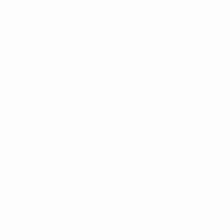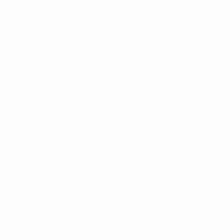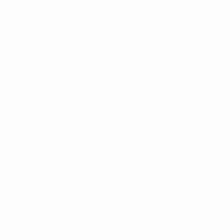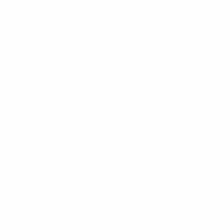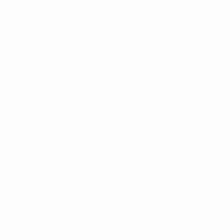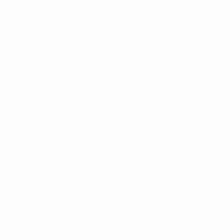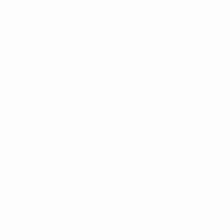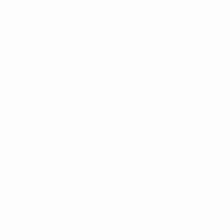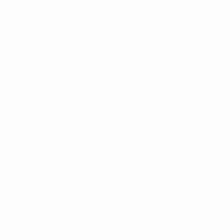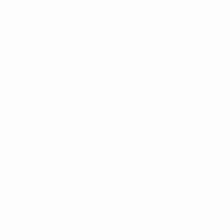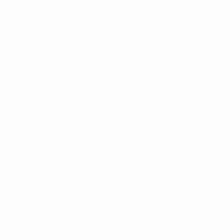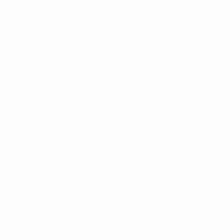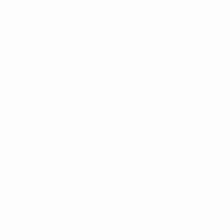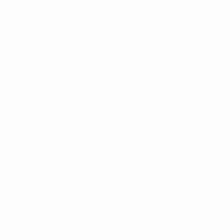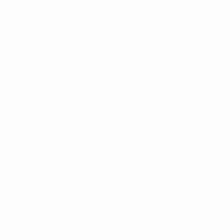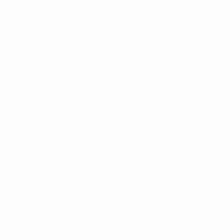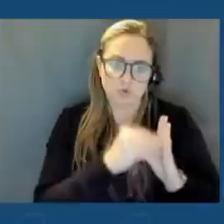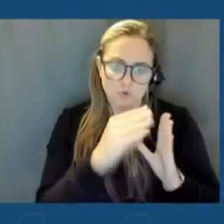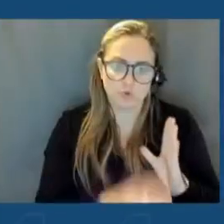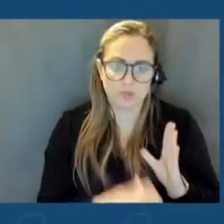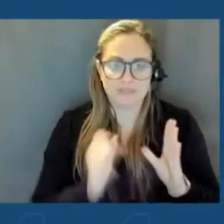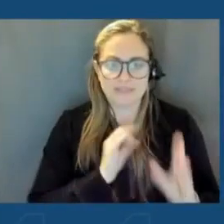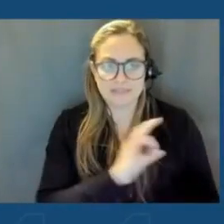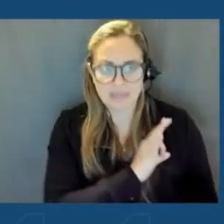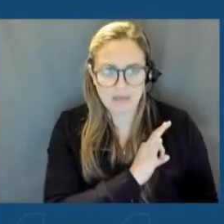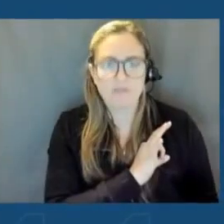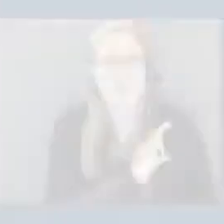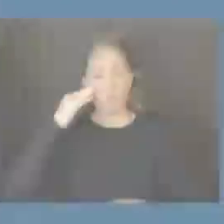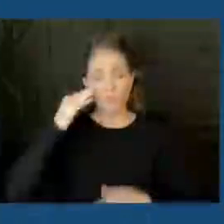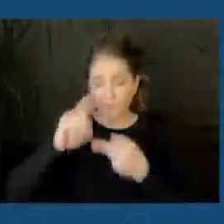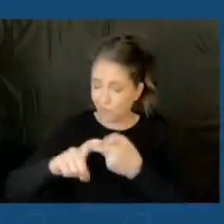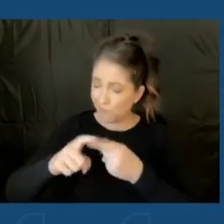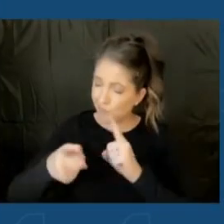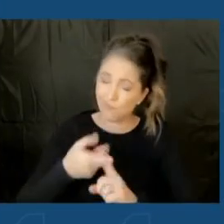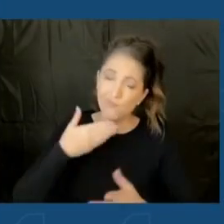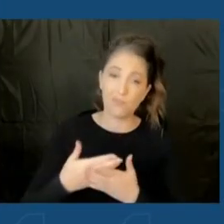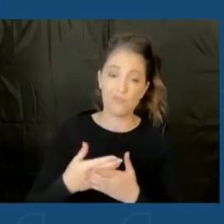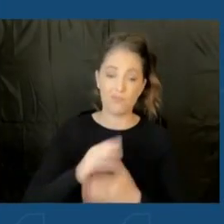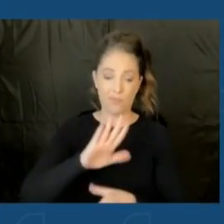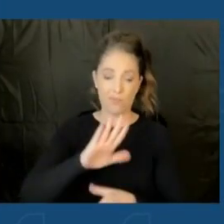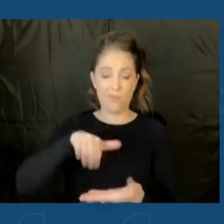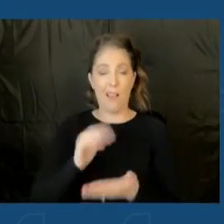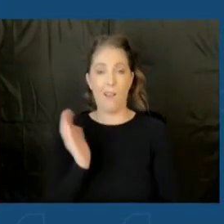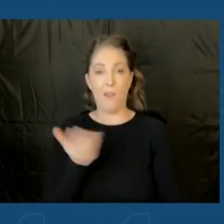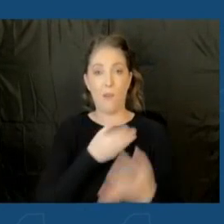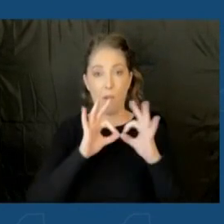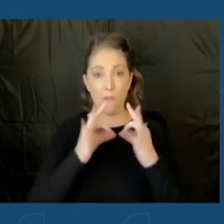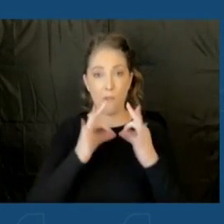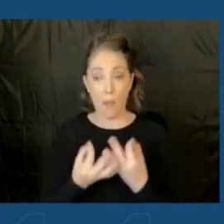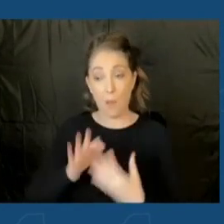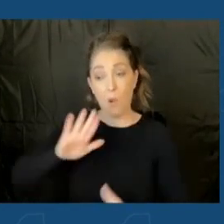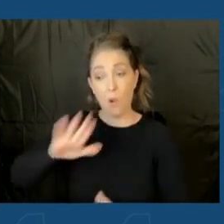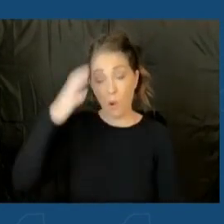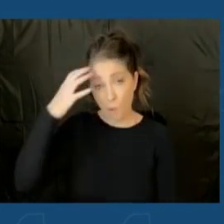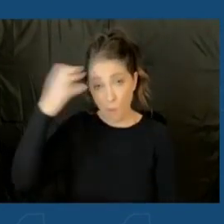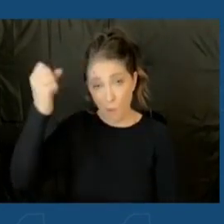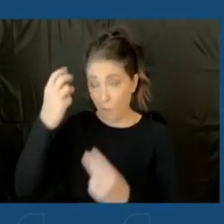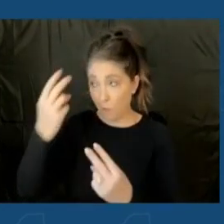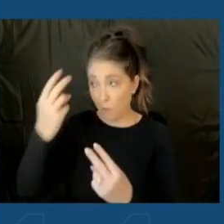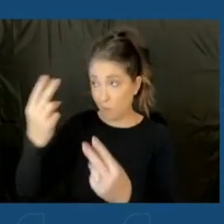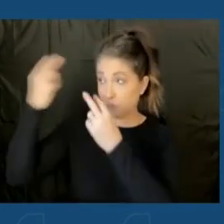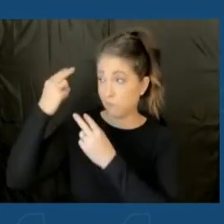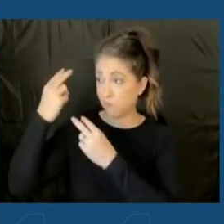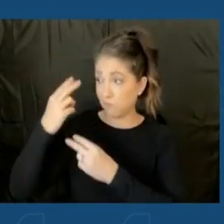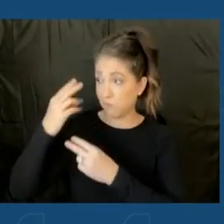which allows for reimbursement by the state. It will save lives. Alyssa and her memory is at the heart of this